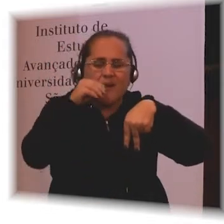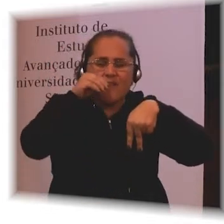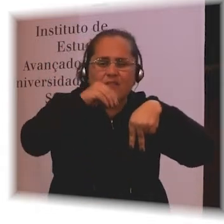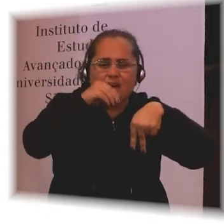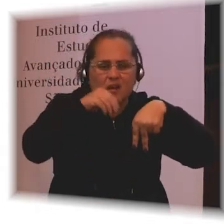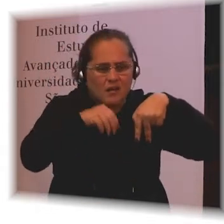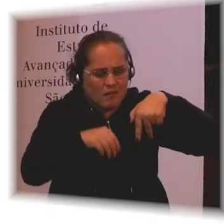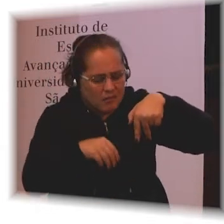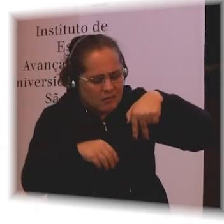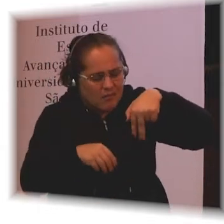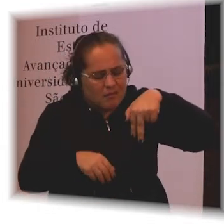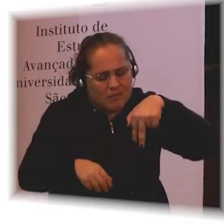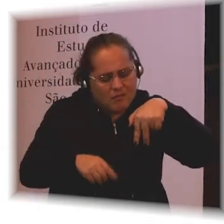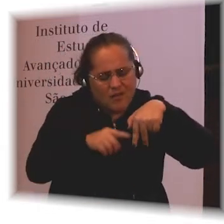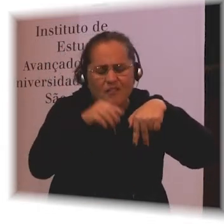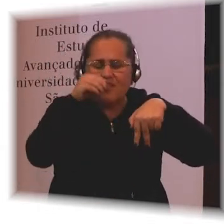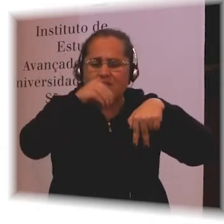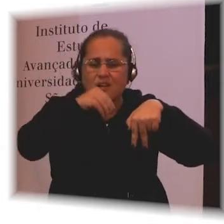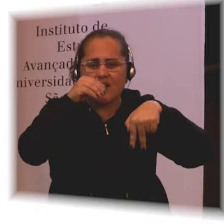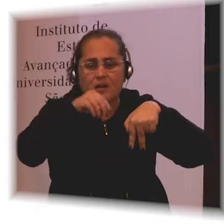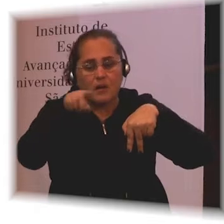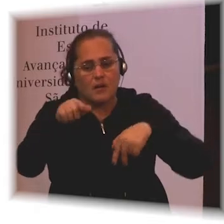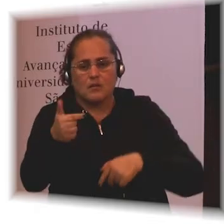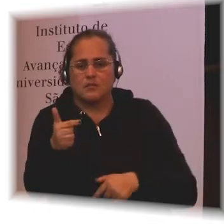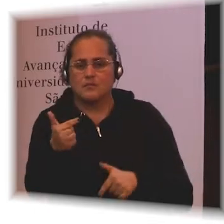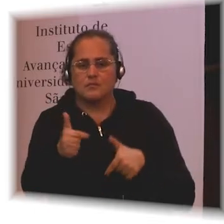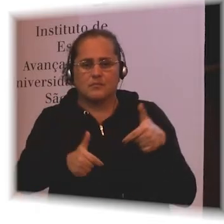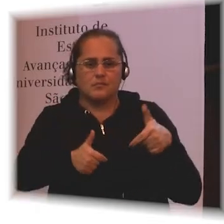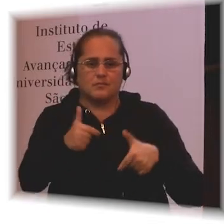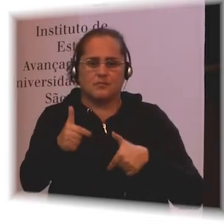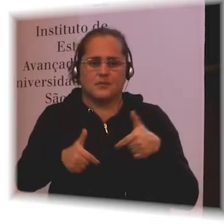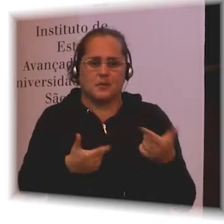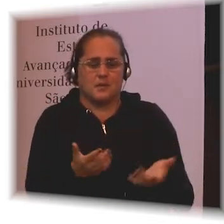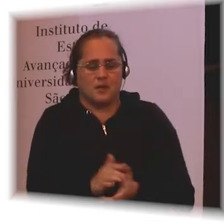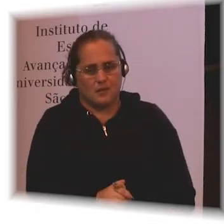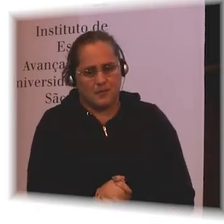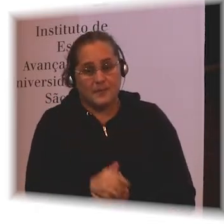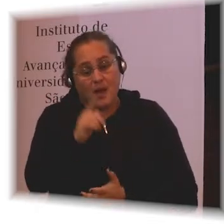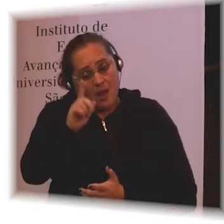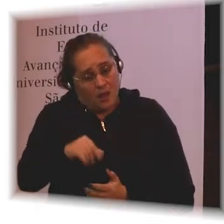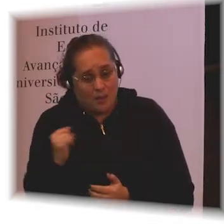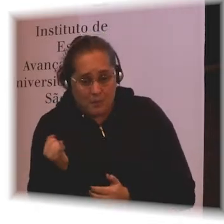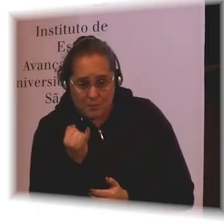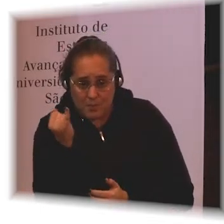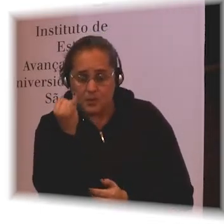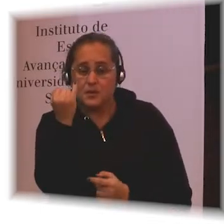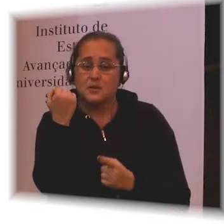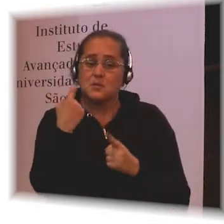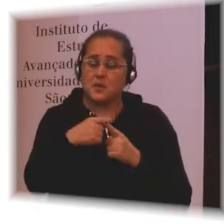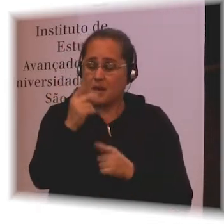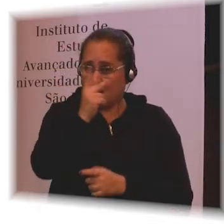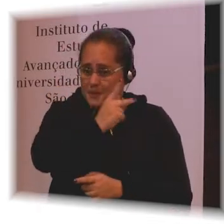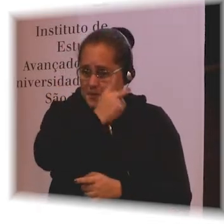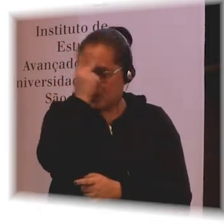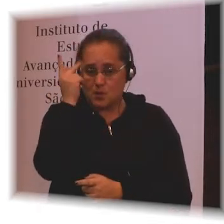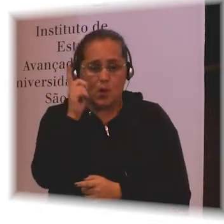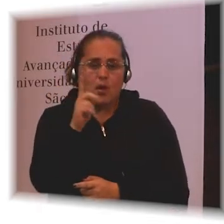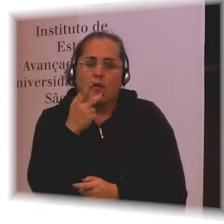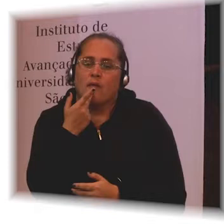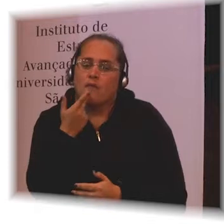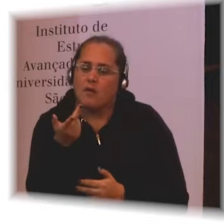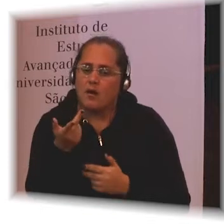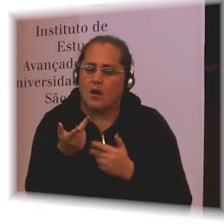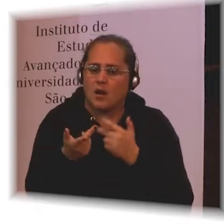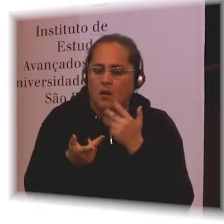a job. And this is very important because people will not talk so much in terms of their function, you know,